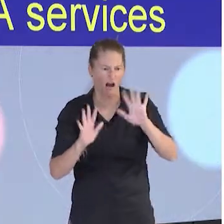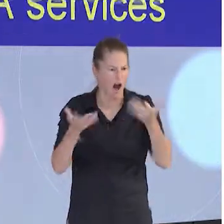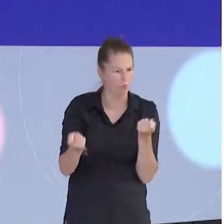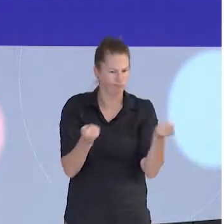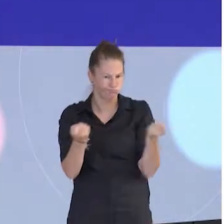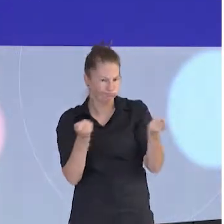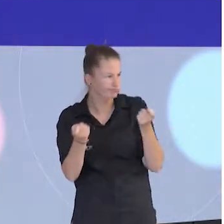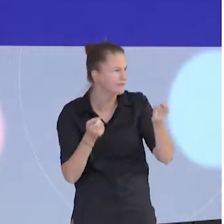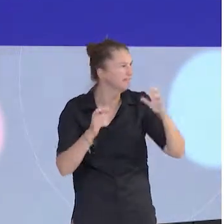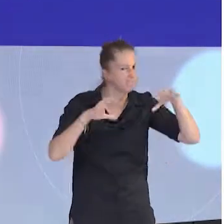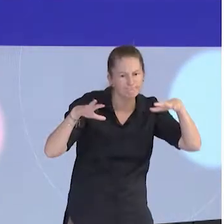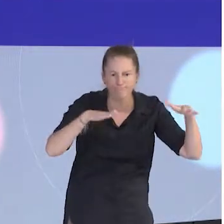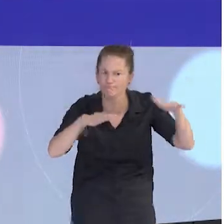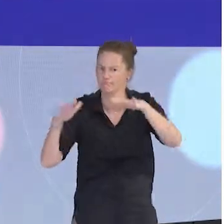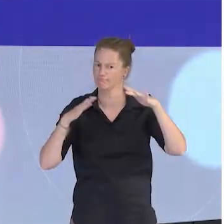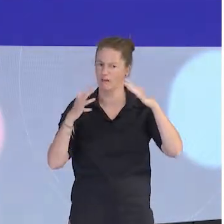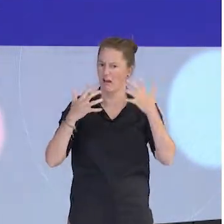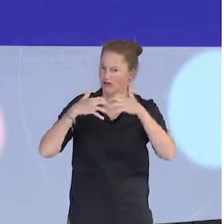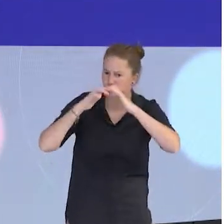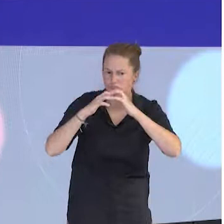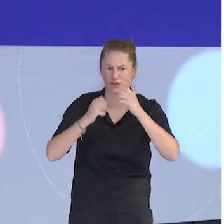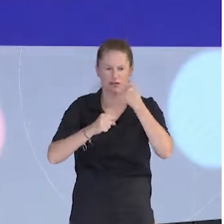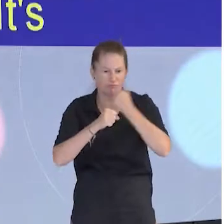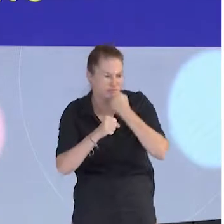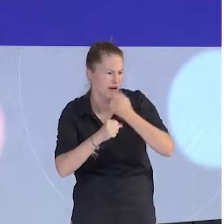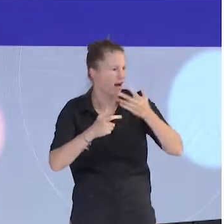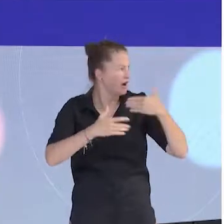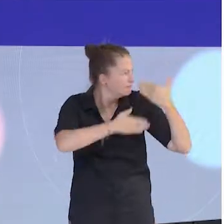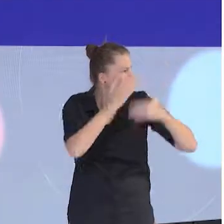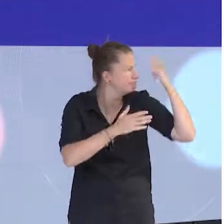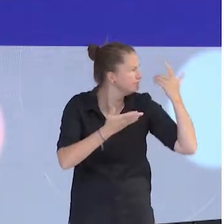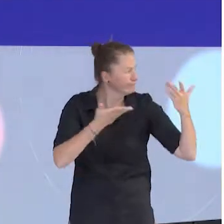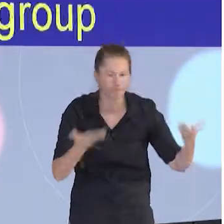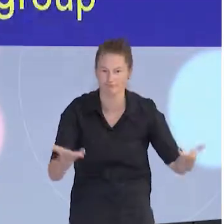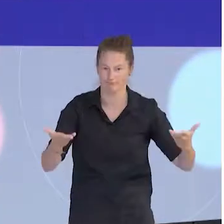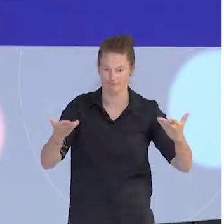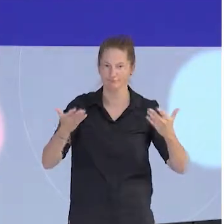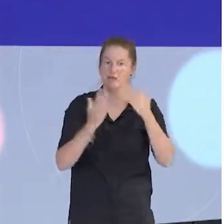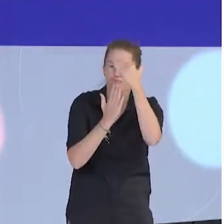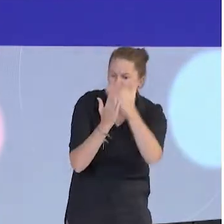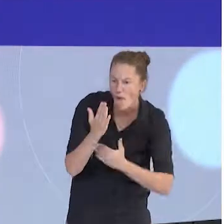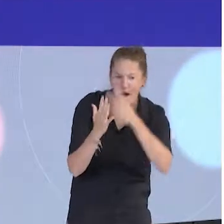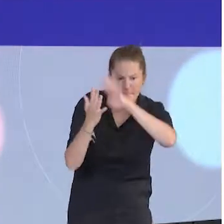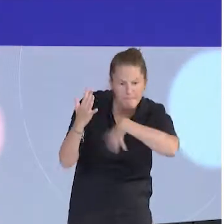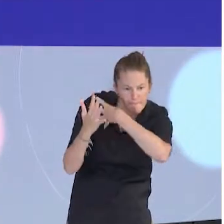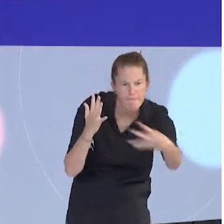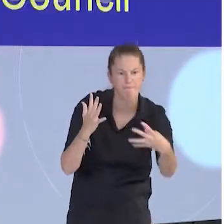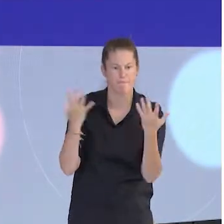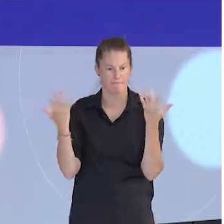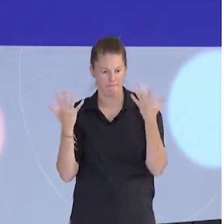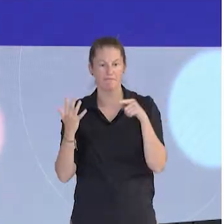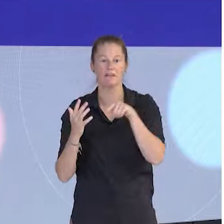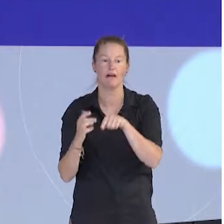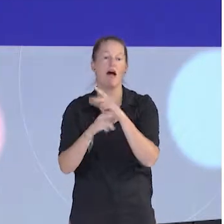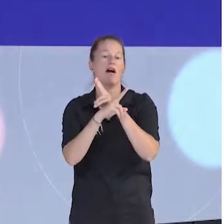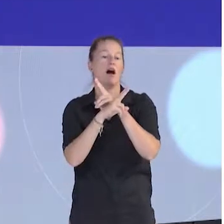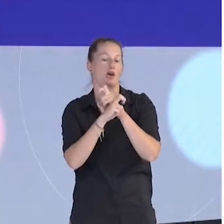And it's a support and advice group that's comprised of the Council of Europe, the Austrian Presidency, the